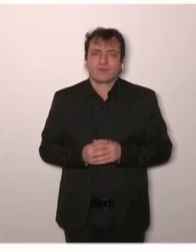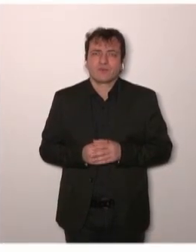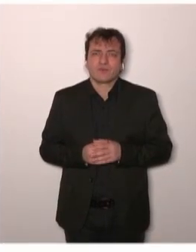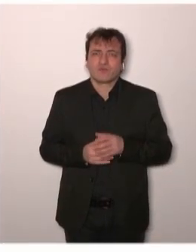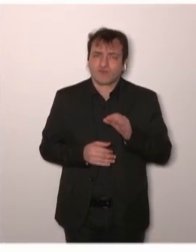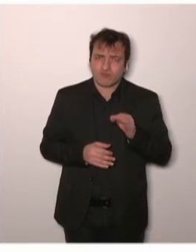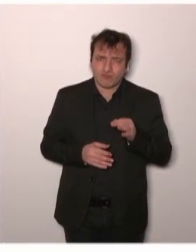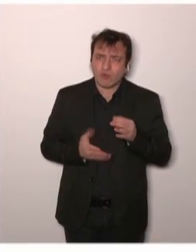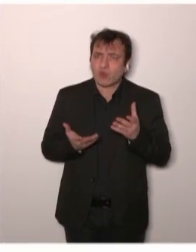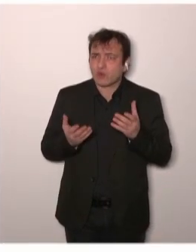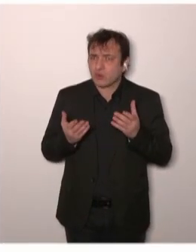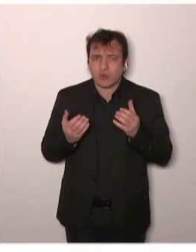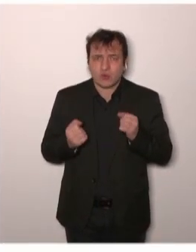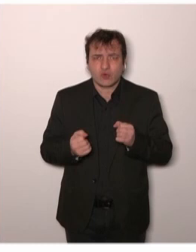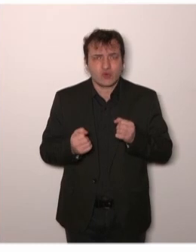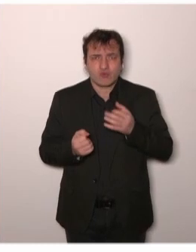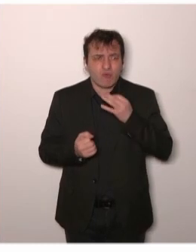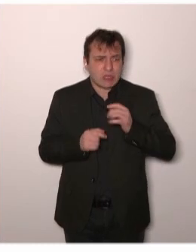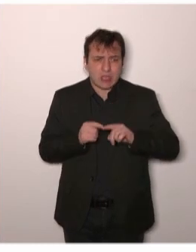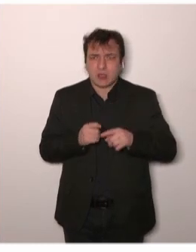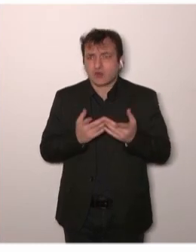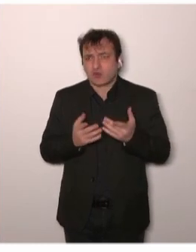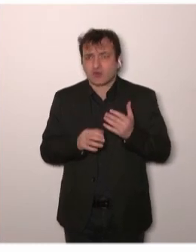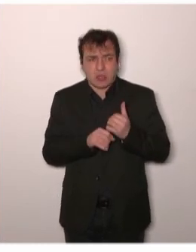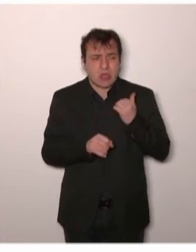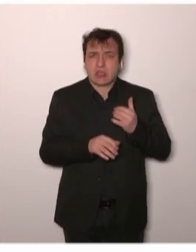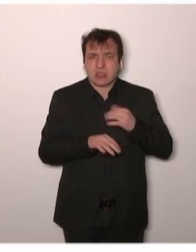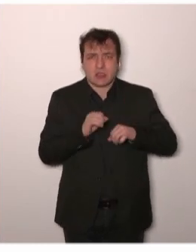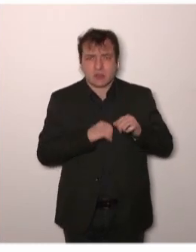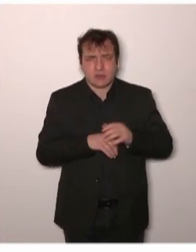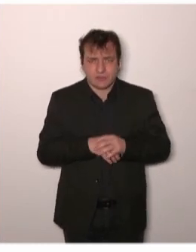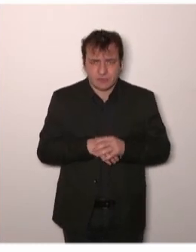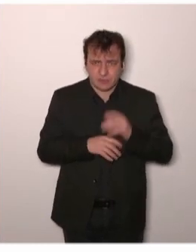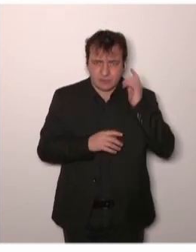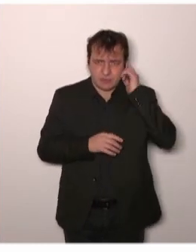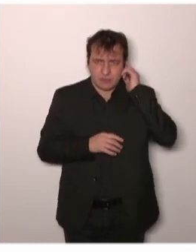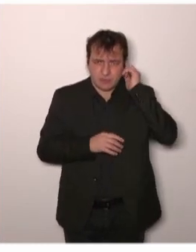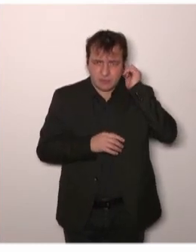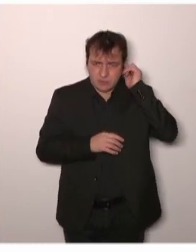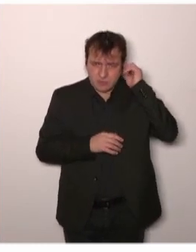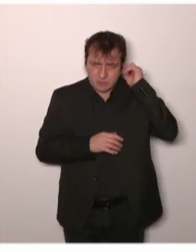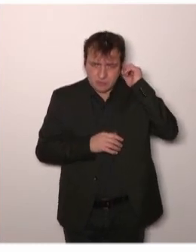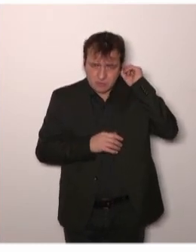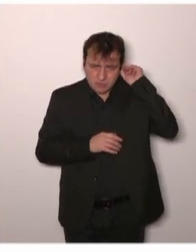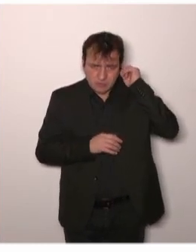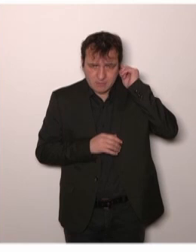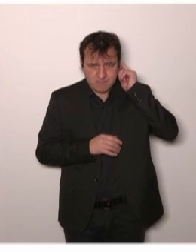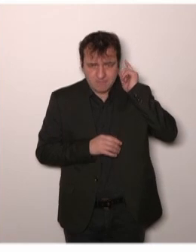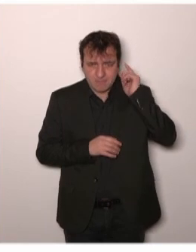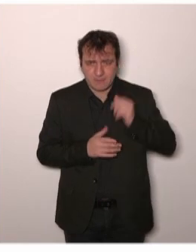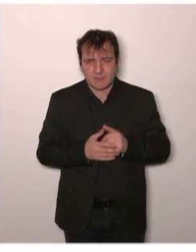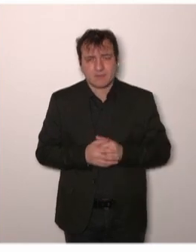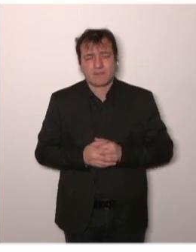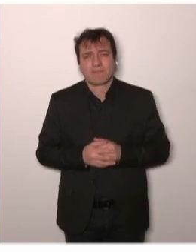last year, which I found very interesting. It's really the fact that in that case, while the